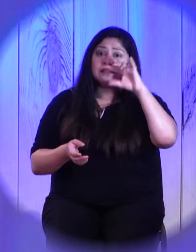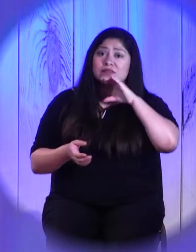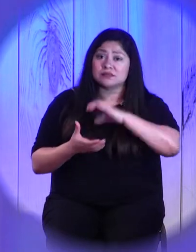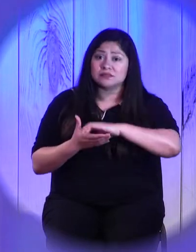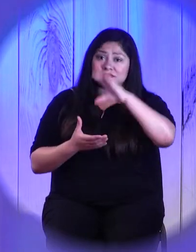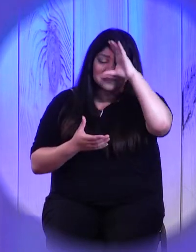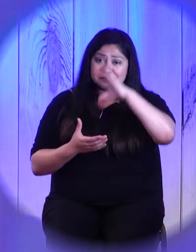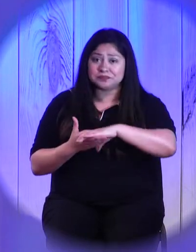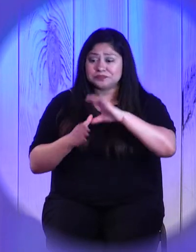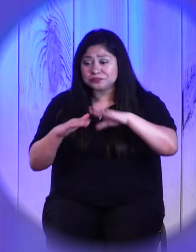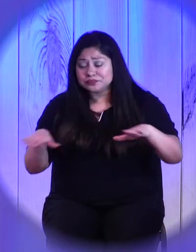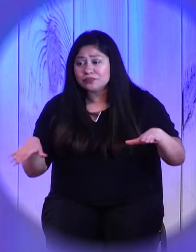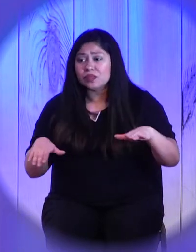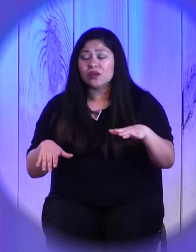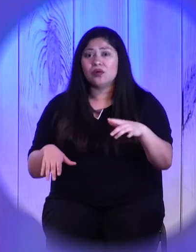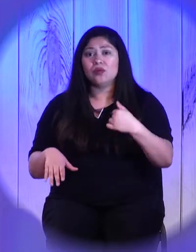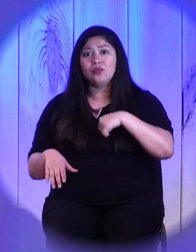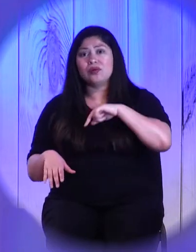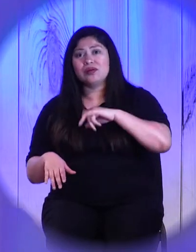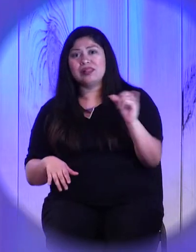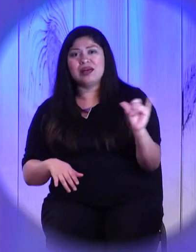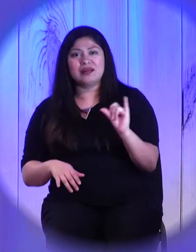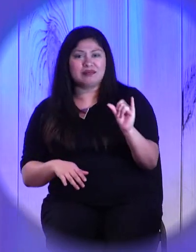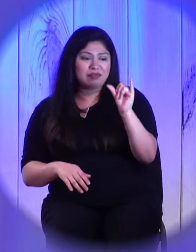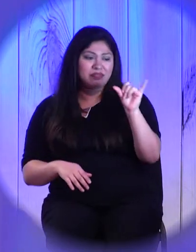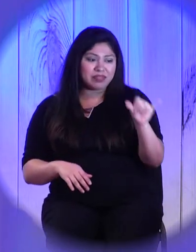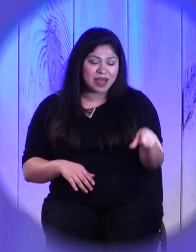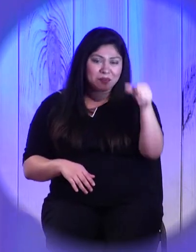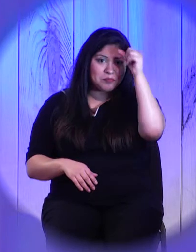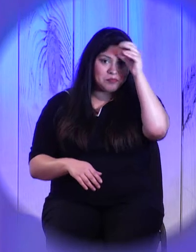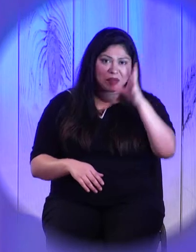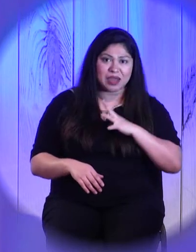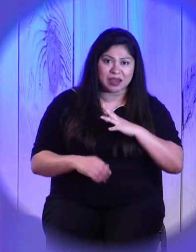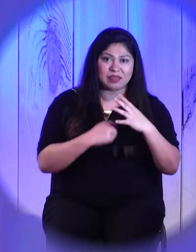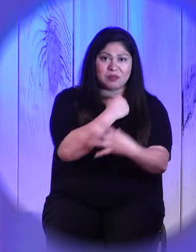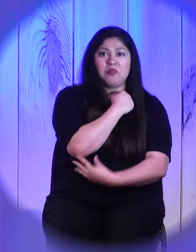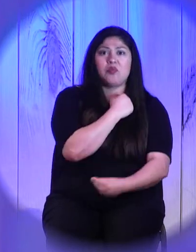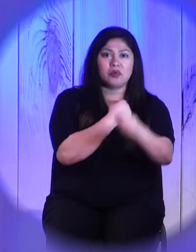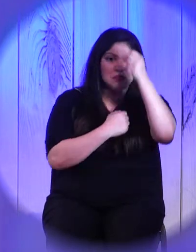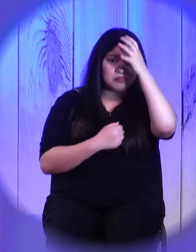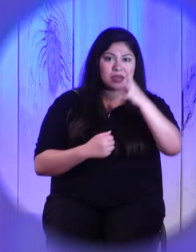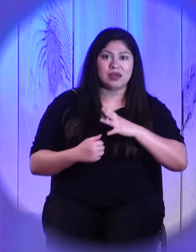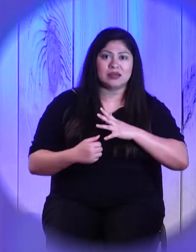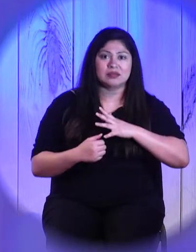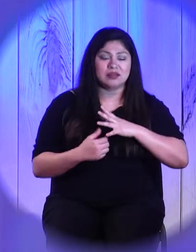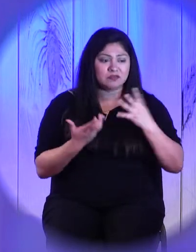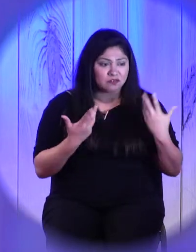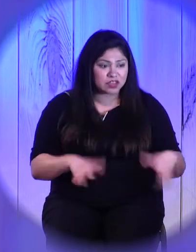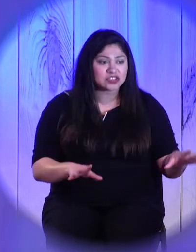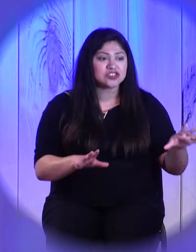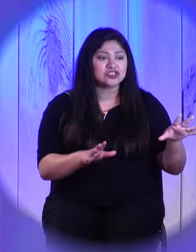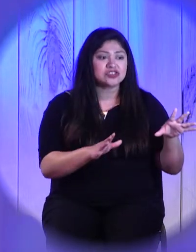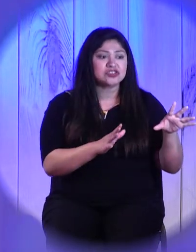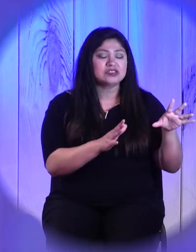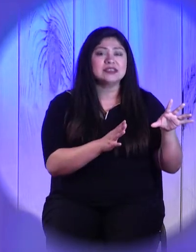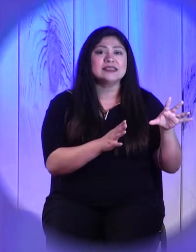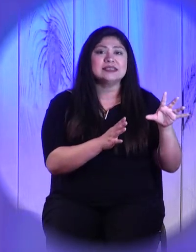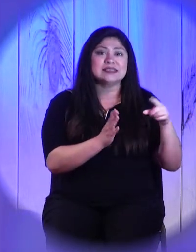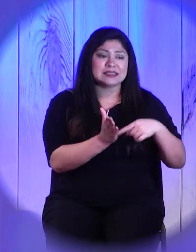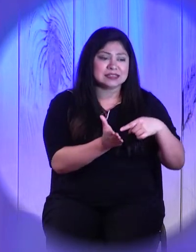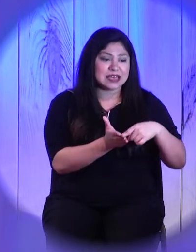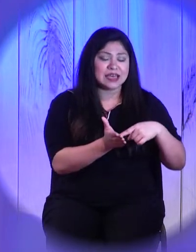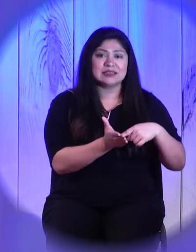man who has been forgiven the debt of 10,000 bags of gold, all the while we demand